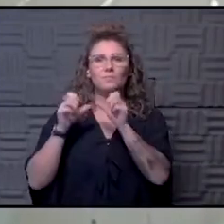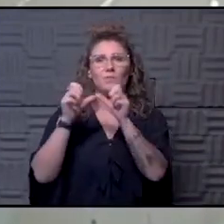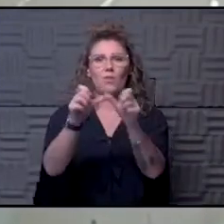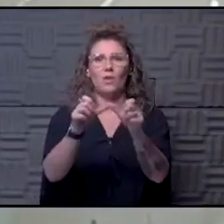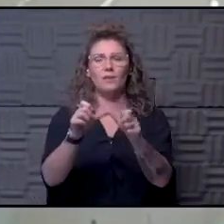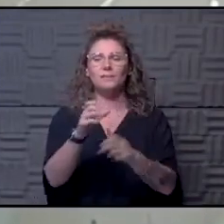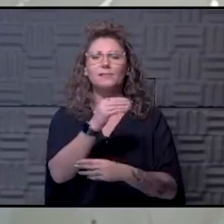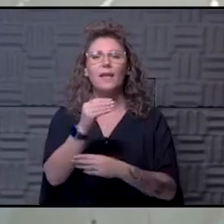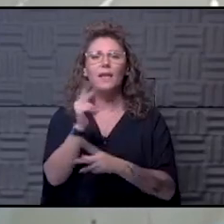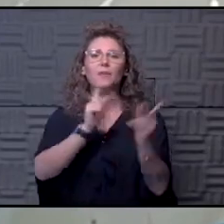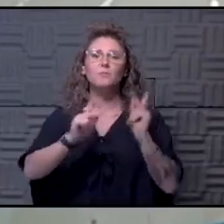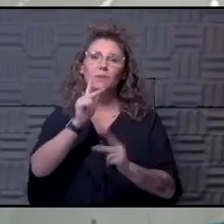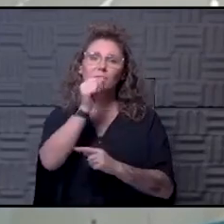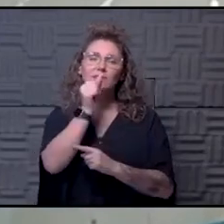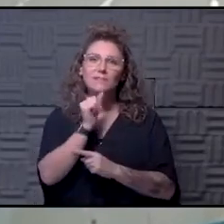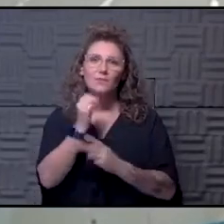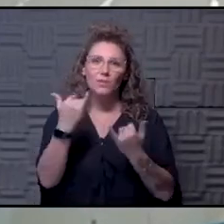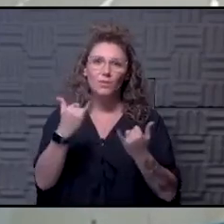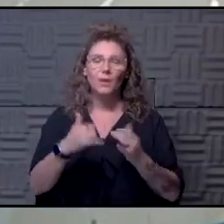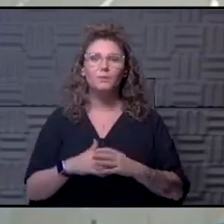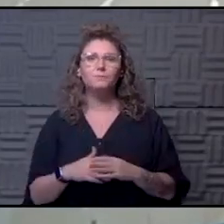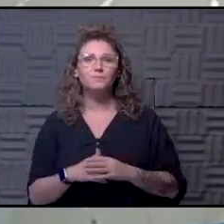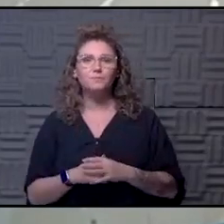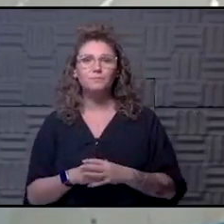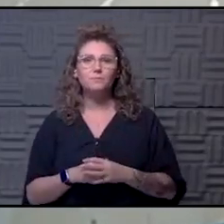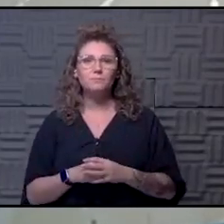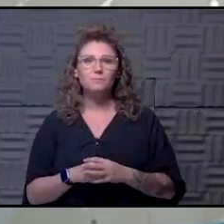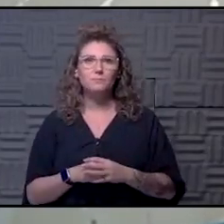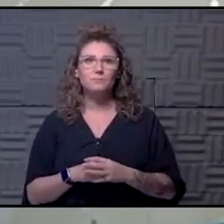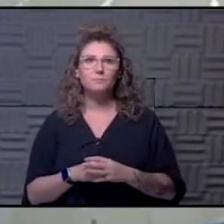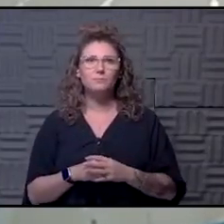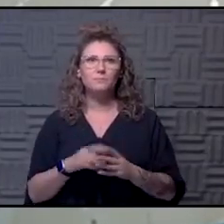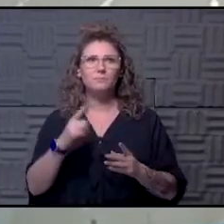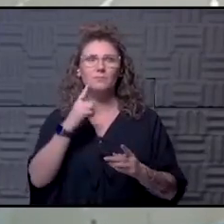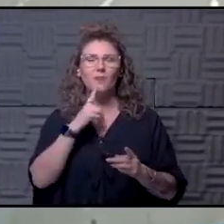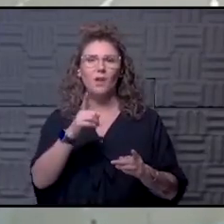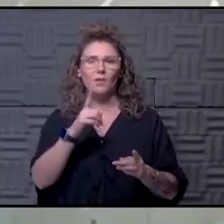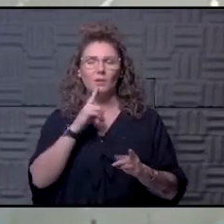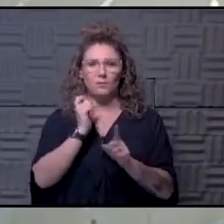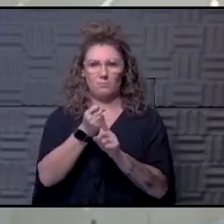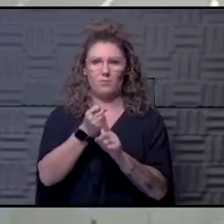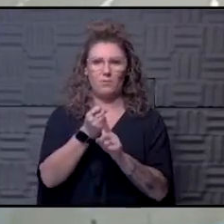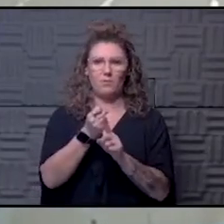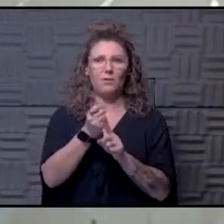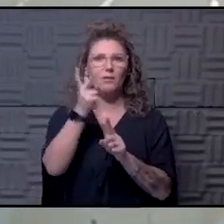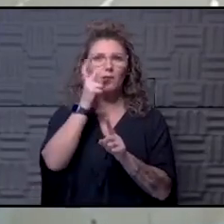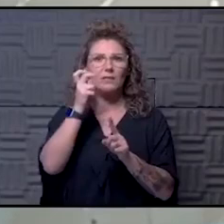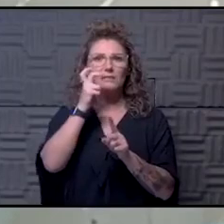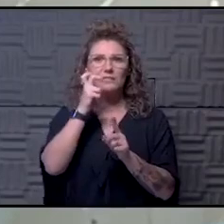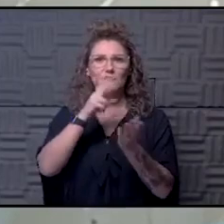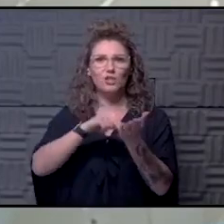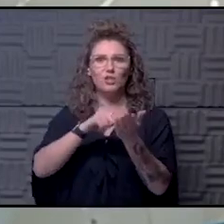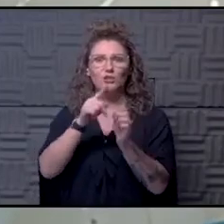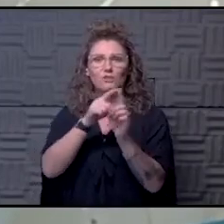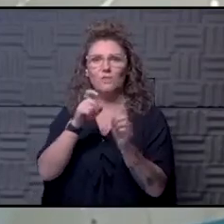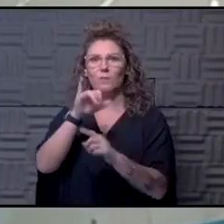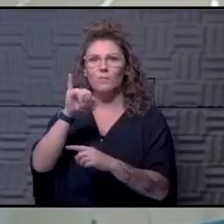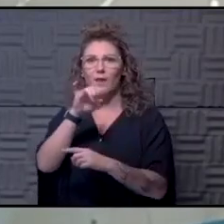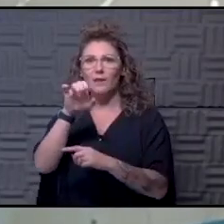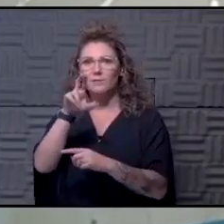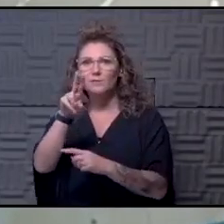people suffering right now. I was struck listening to the nurse that was on a couple of days ago from ICU and